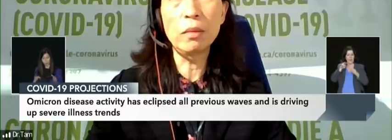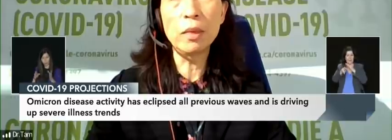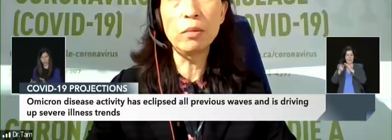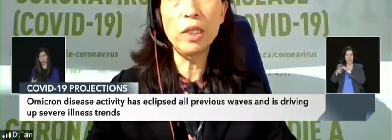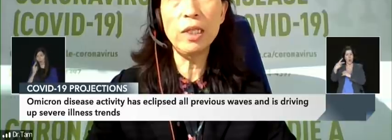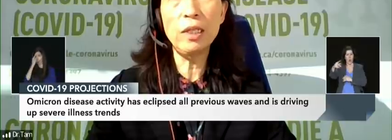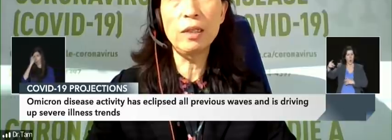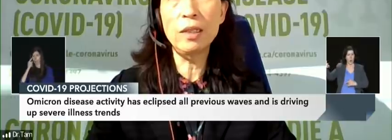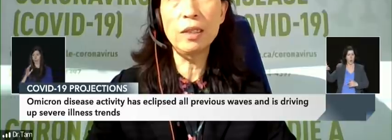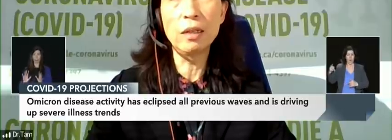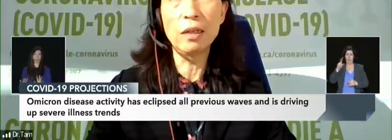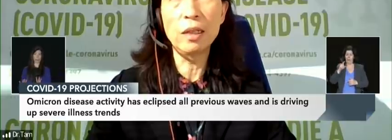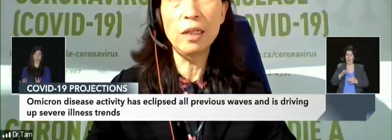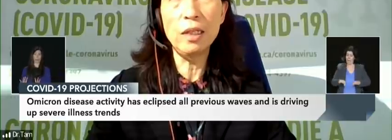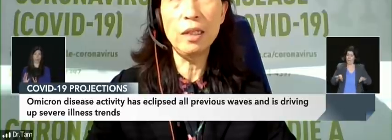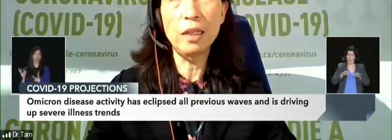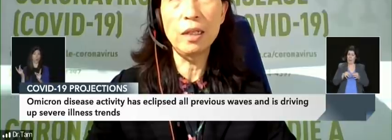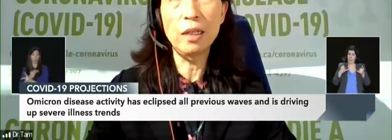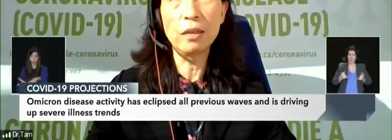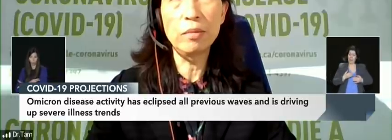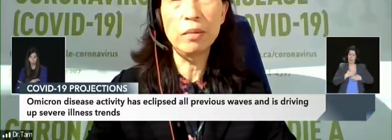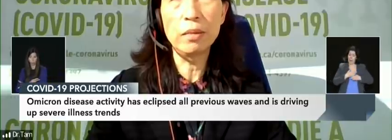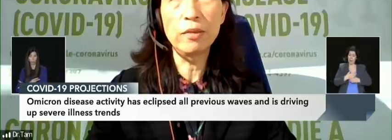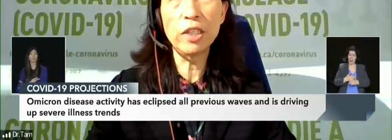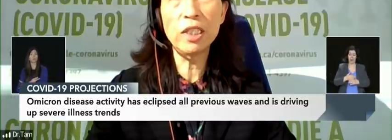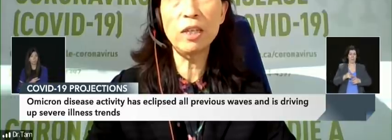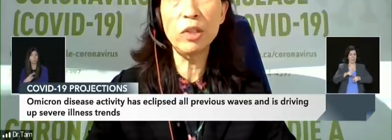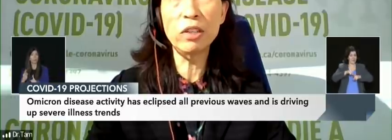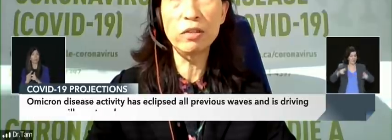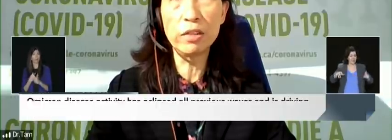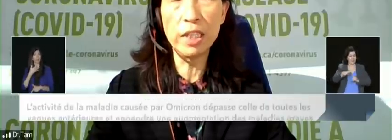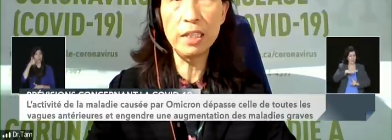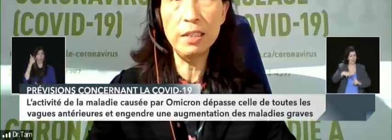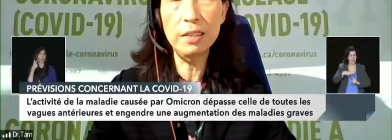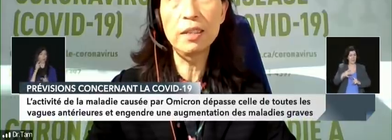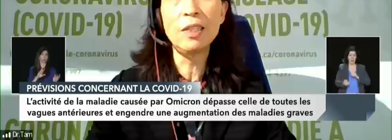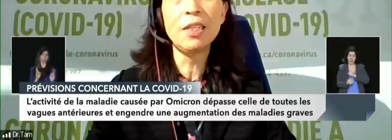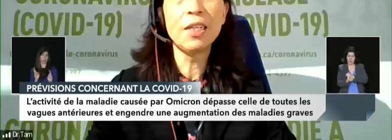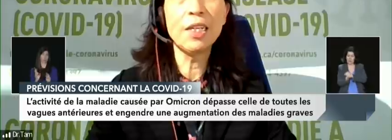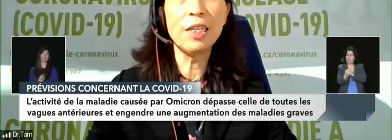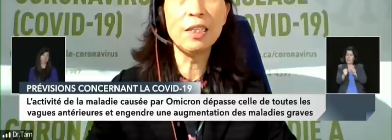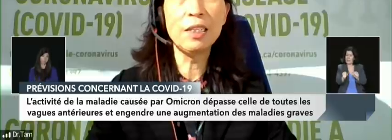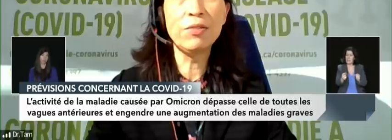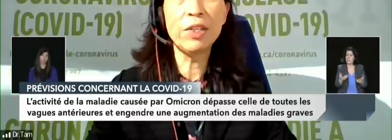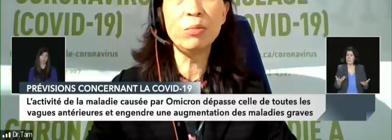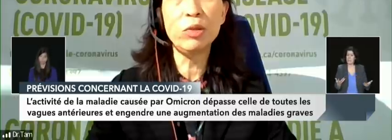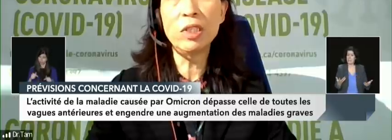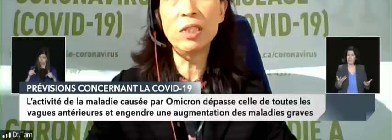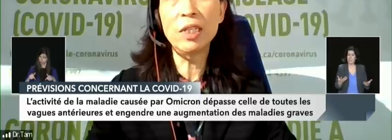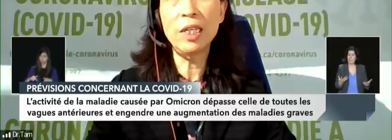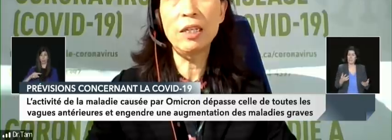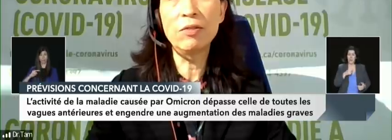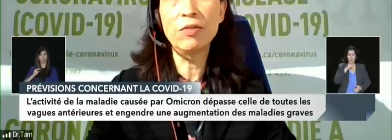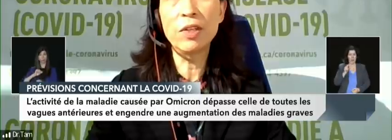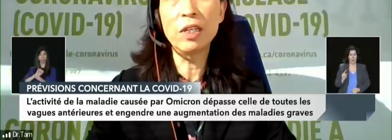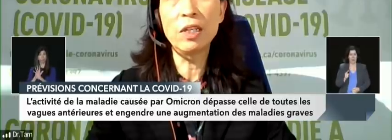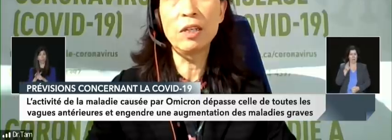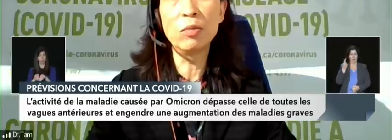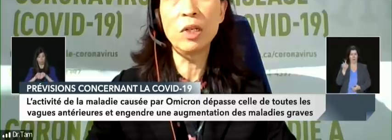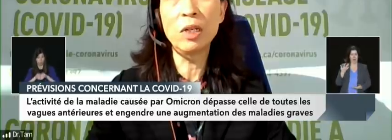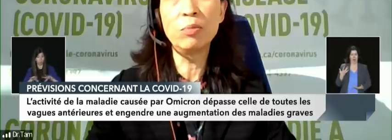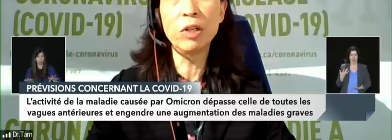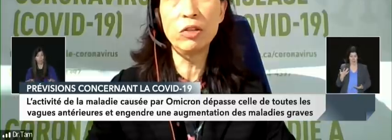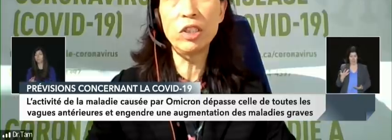this is not the first time we're going through this, and it's very important to have